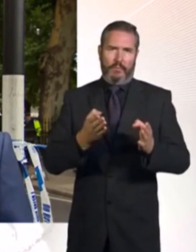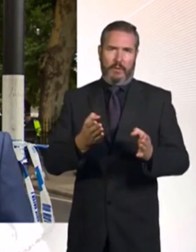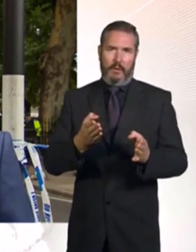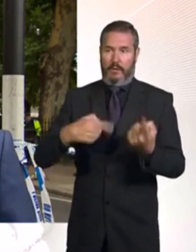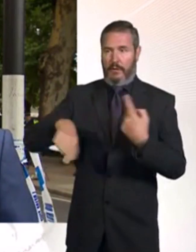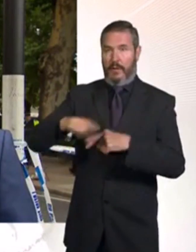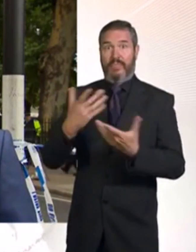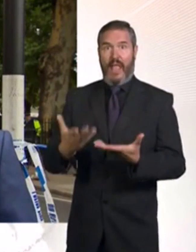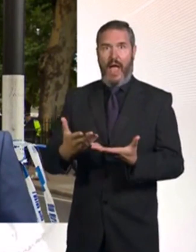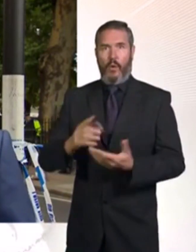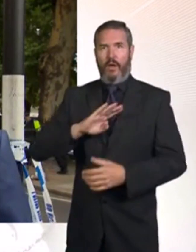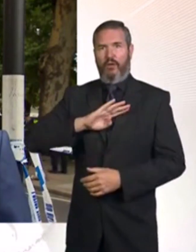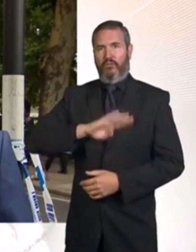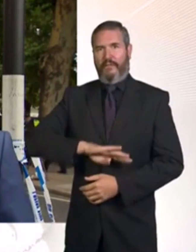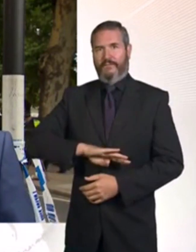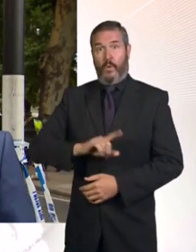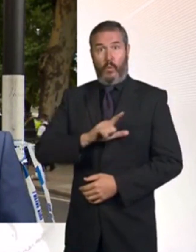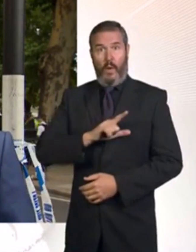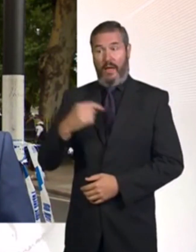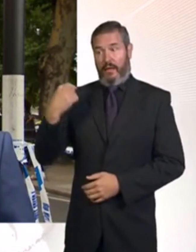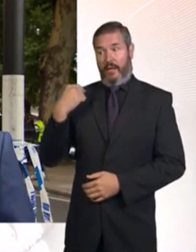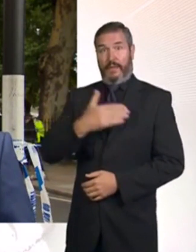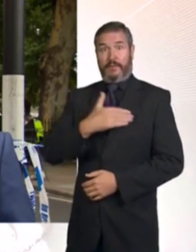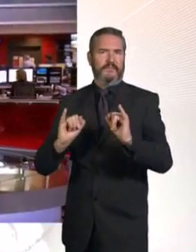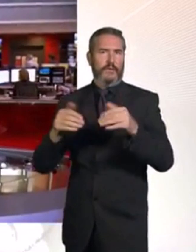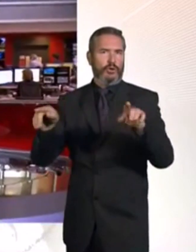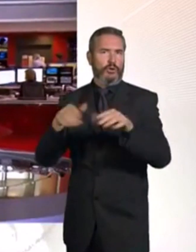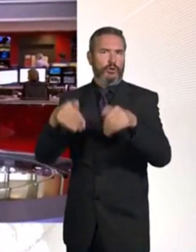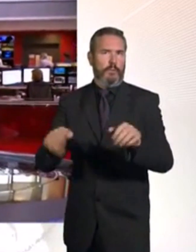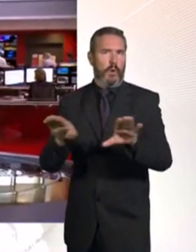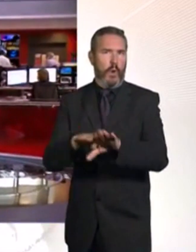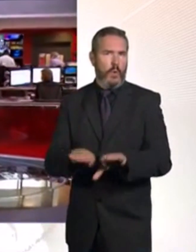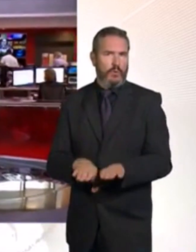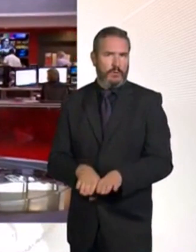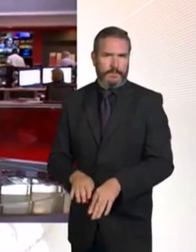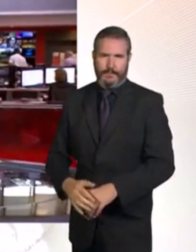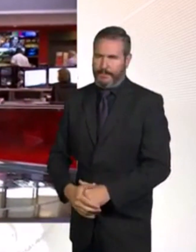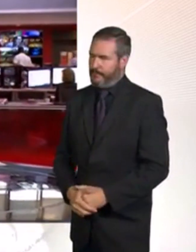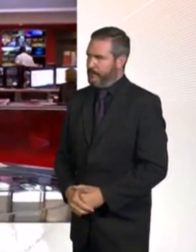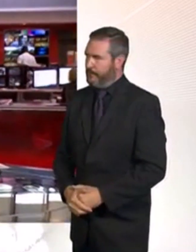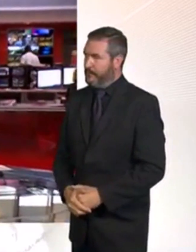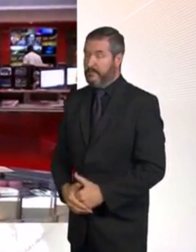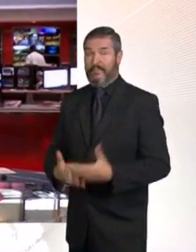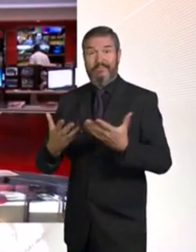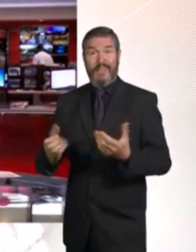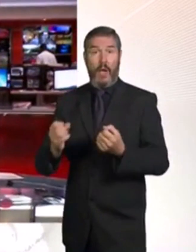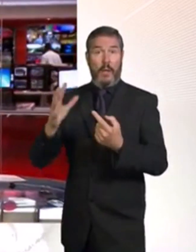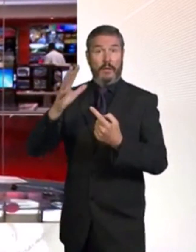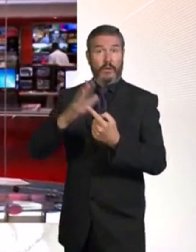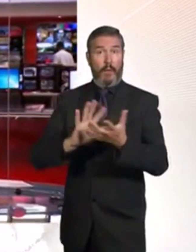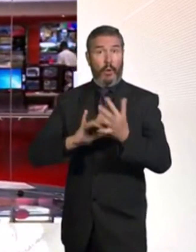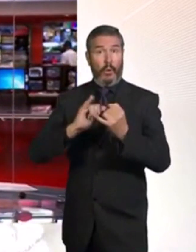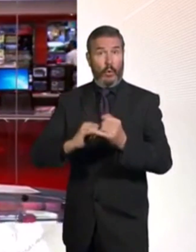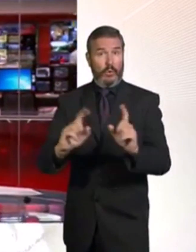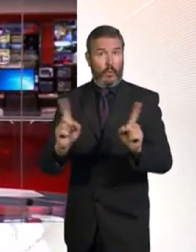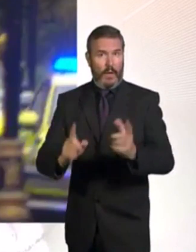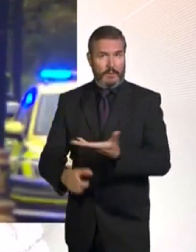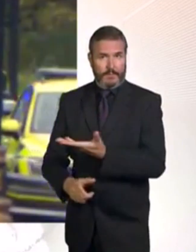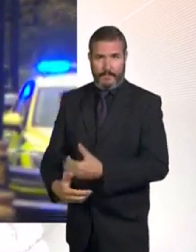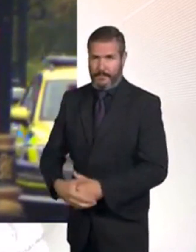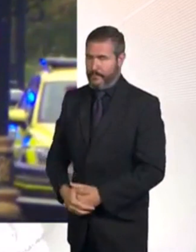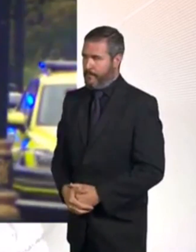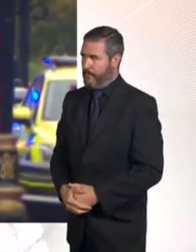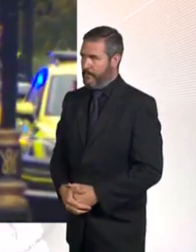this lunchtime that what appears to have been another terror attack. The time is 20 past one. Our top story this lunchtime.